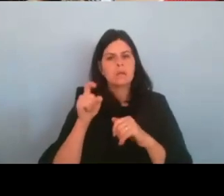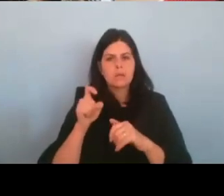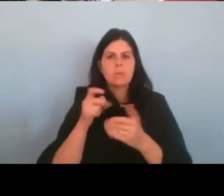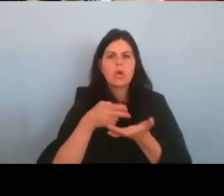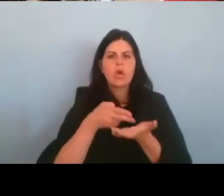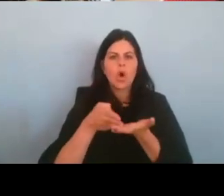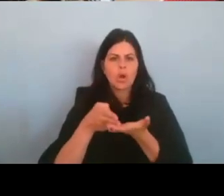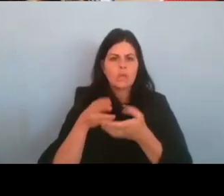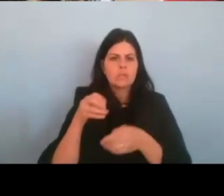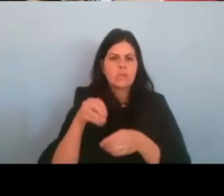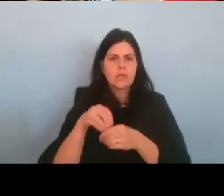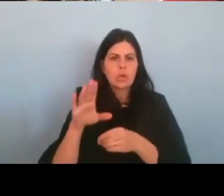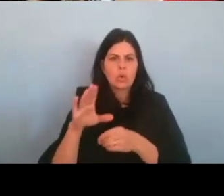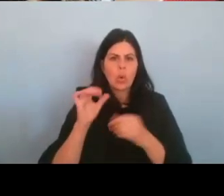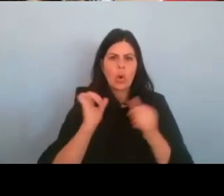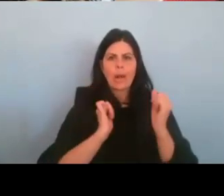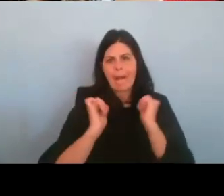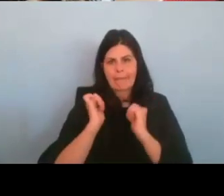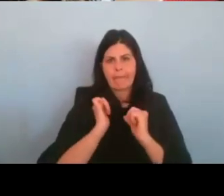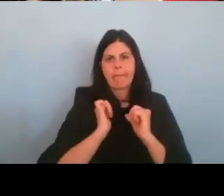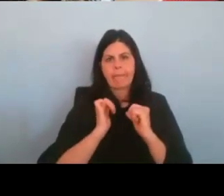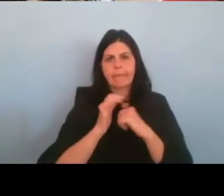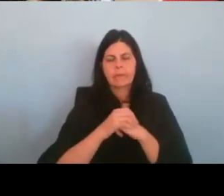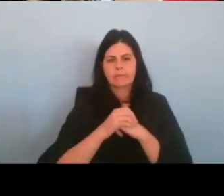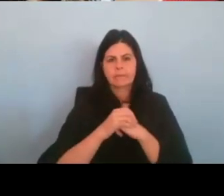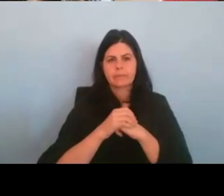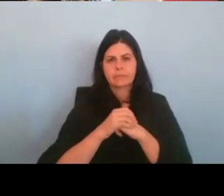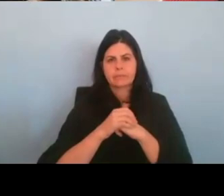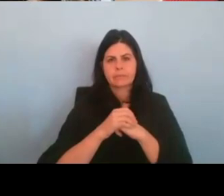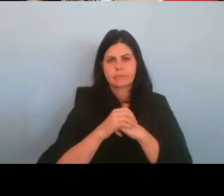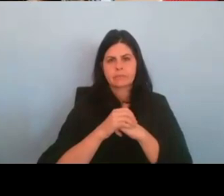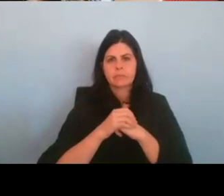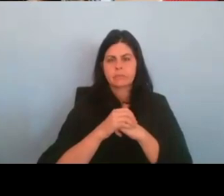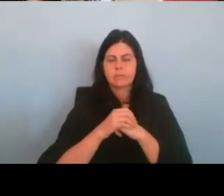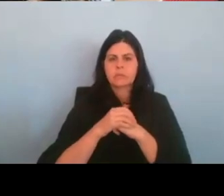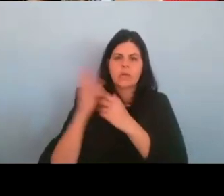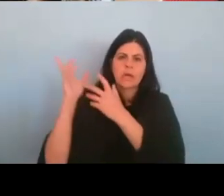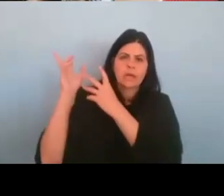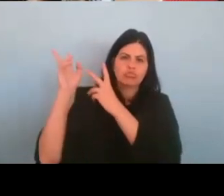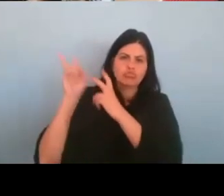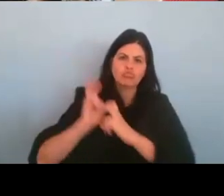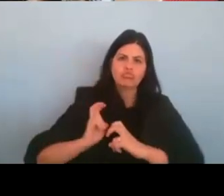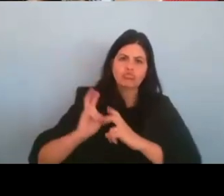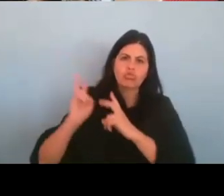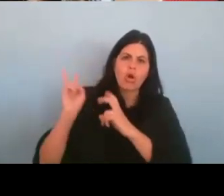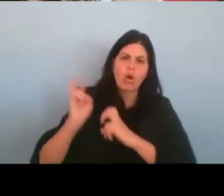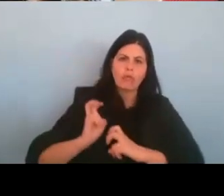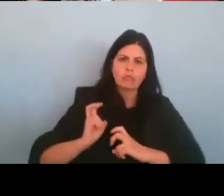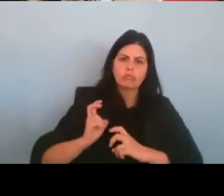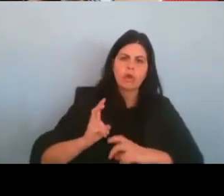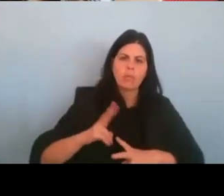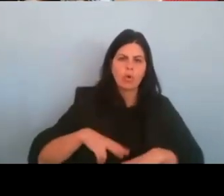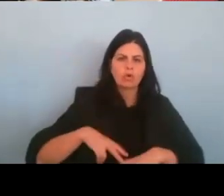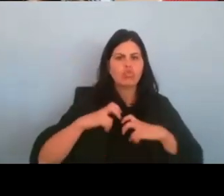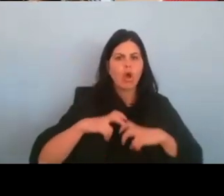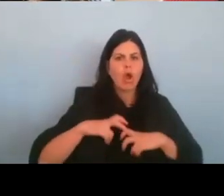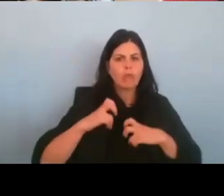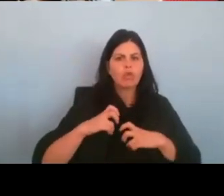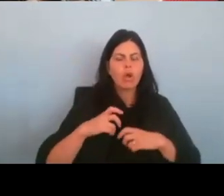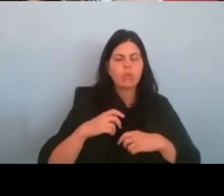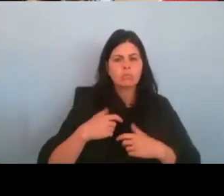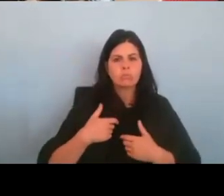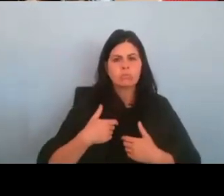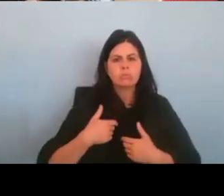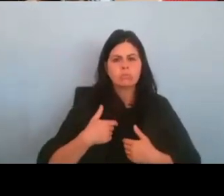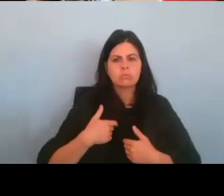um, and, like, draw from, like, a truth that you have and sort of,